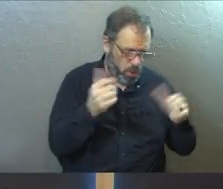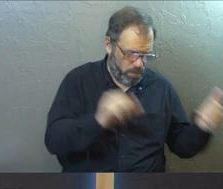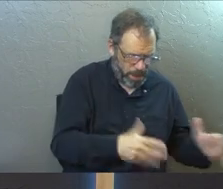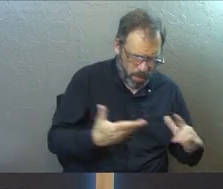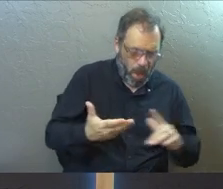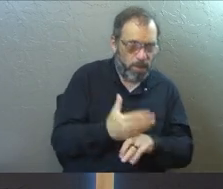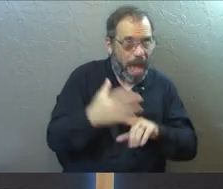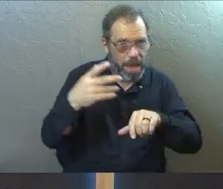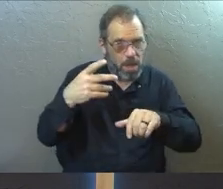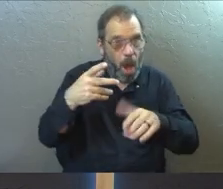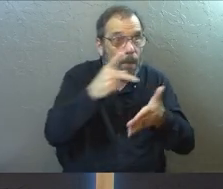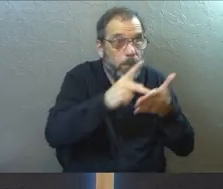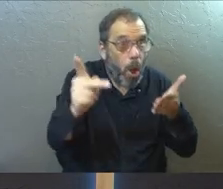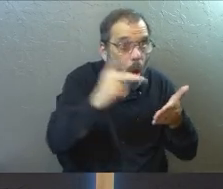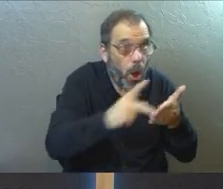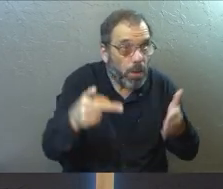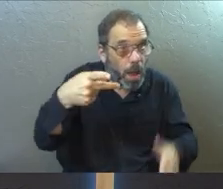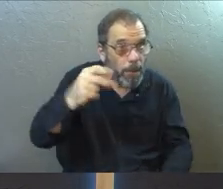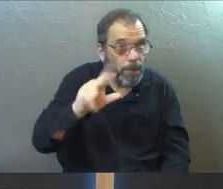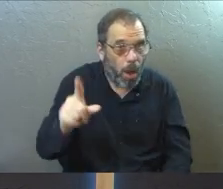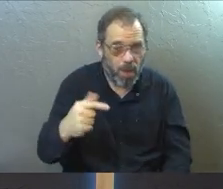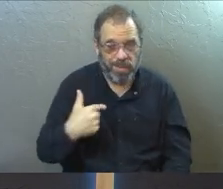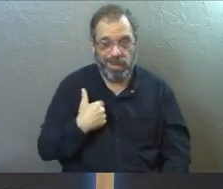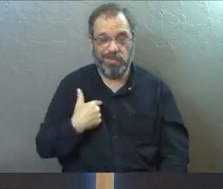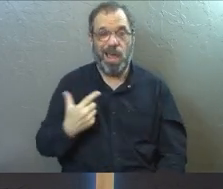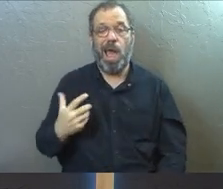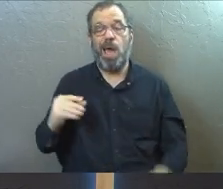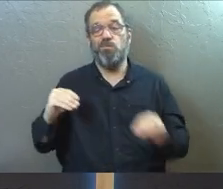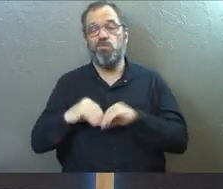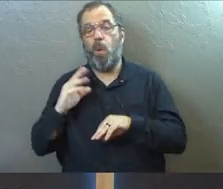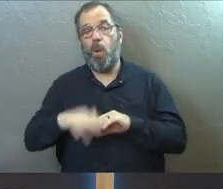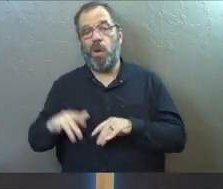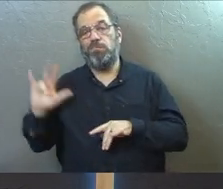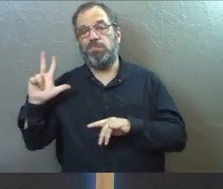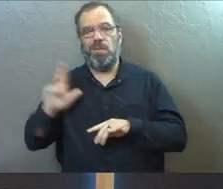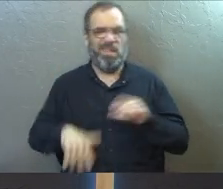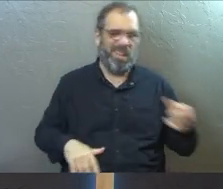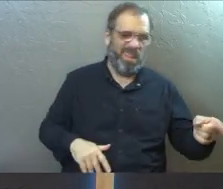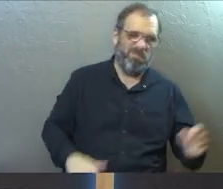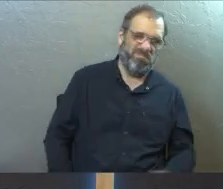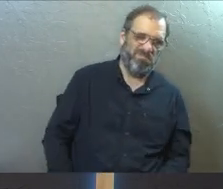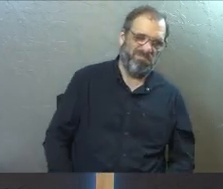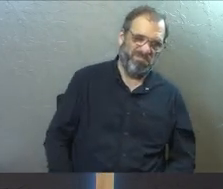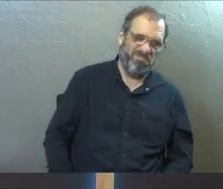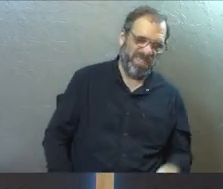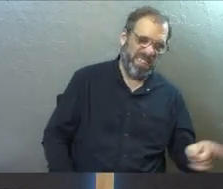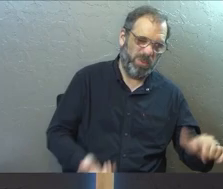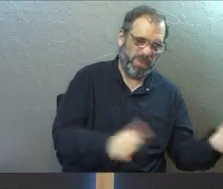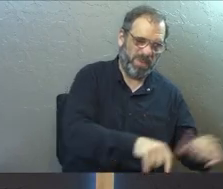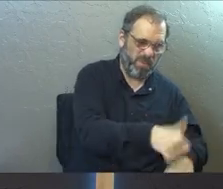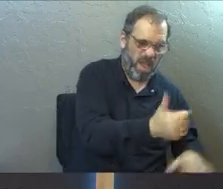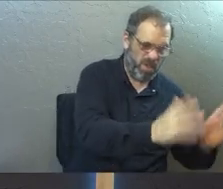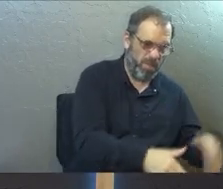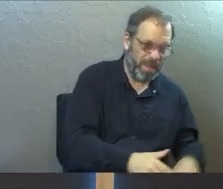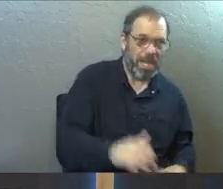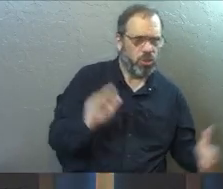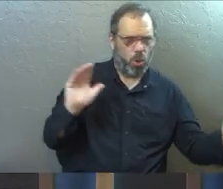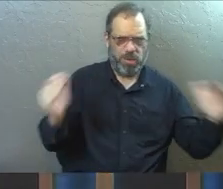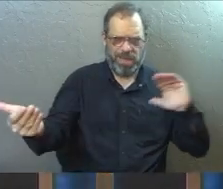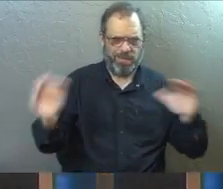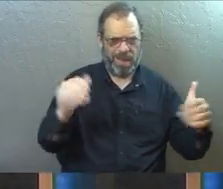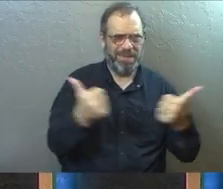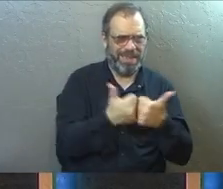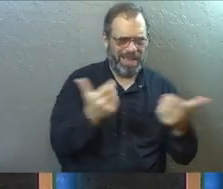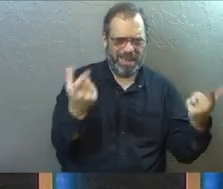baptized by Paul, then I'm a fancier Christian than you are who was baptized by somebody else. And there was this comparison